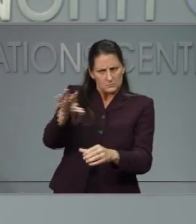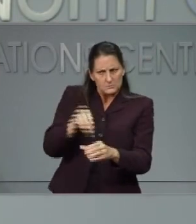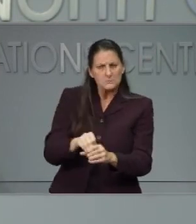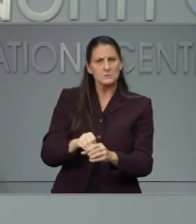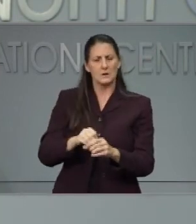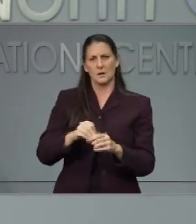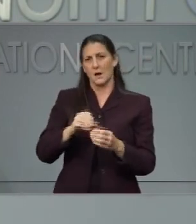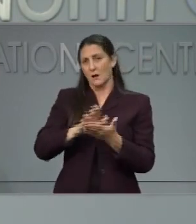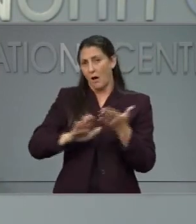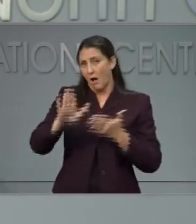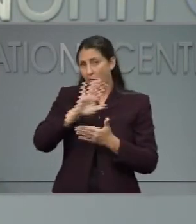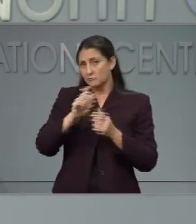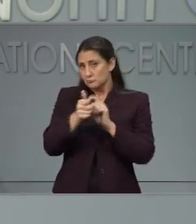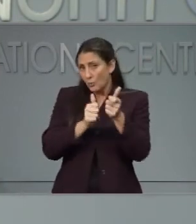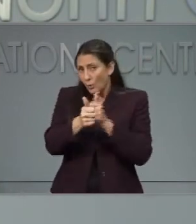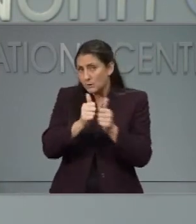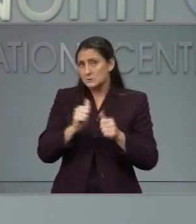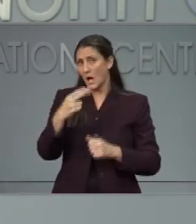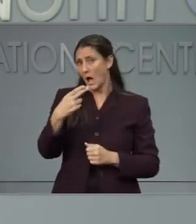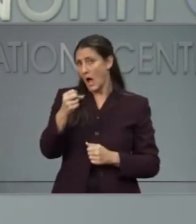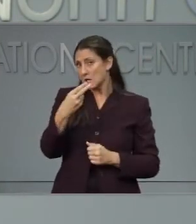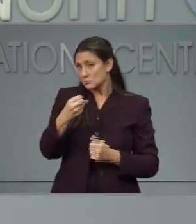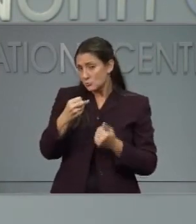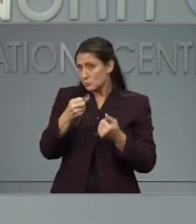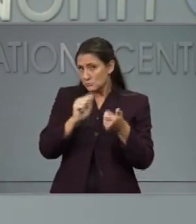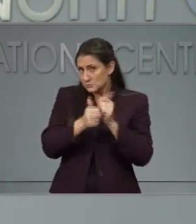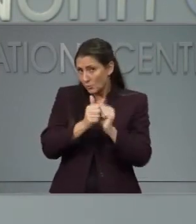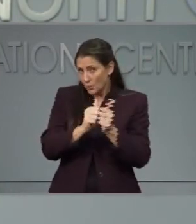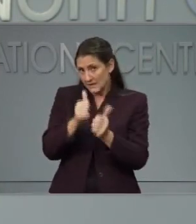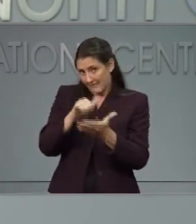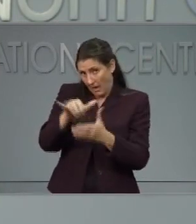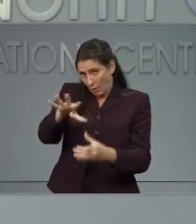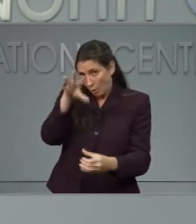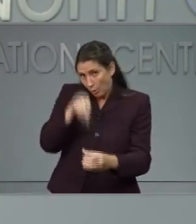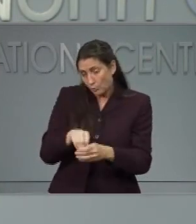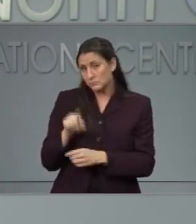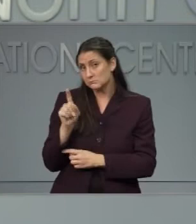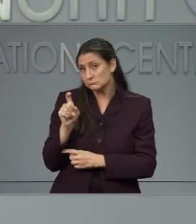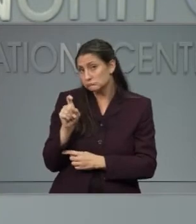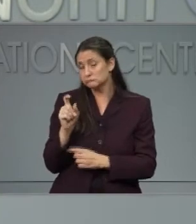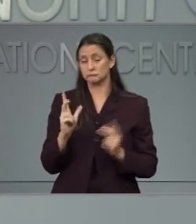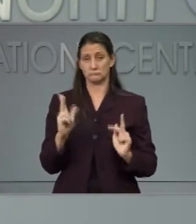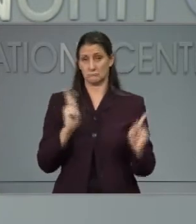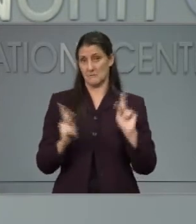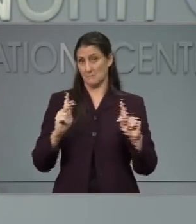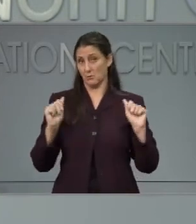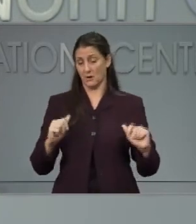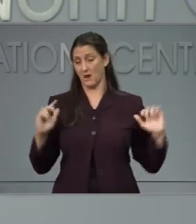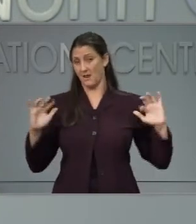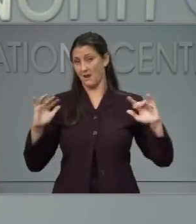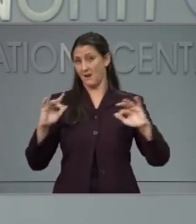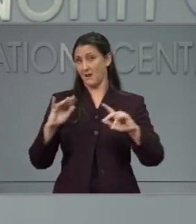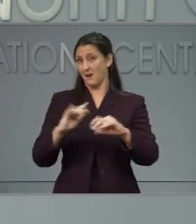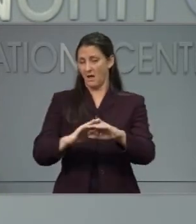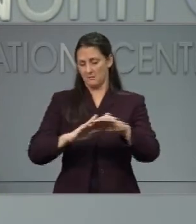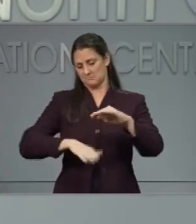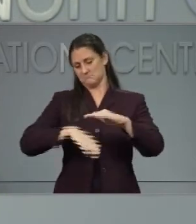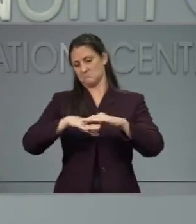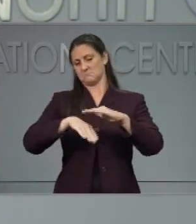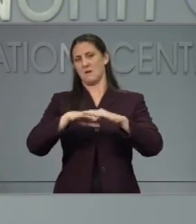high school athletics? Is this going to be a situation where if people will be allowed to gather in numbers of 50